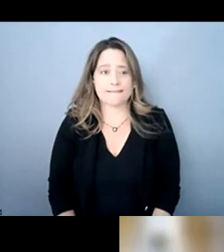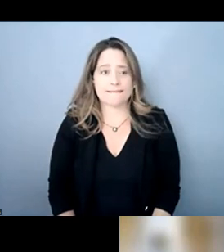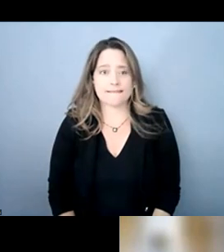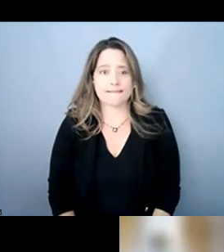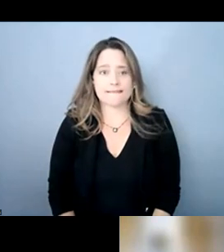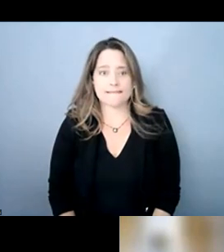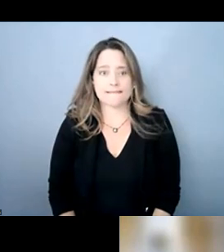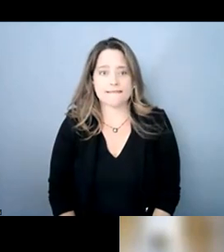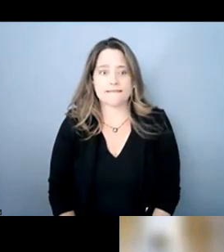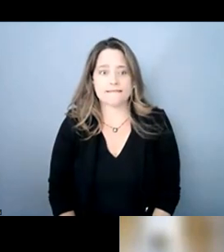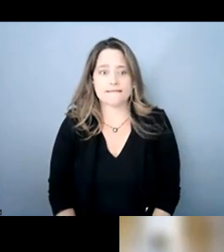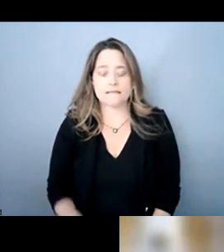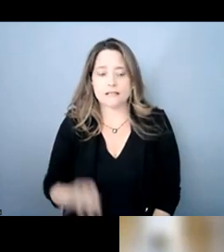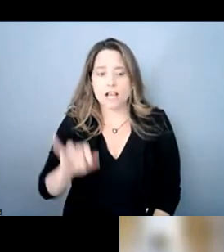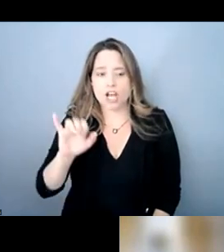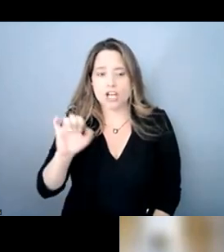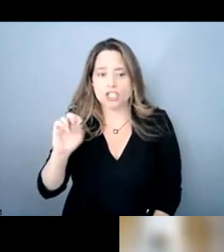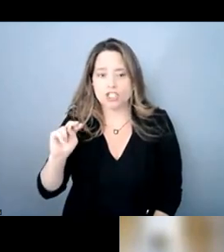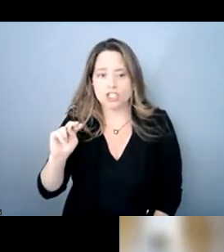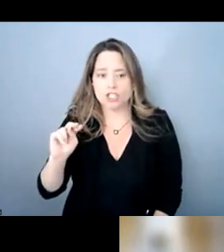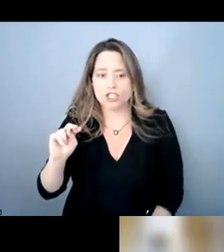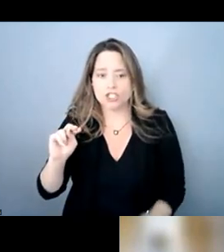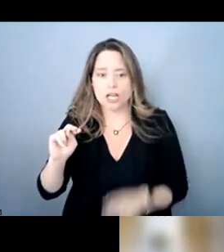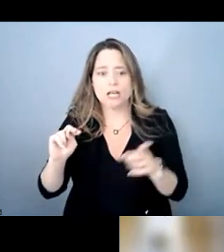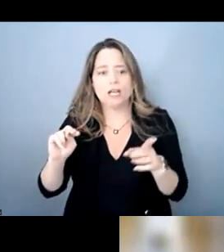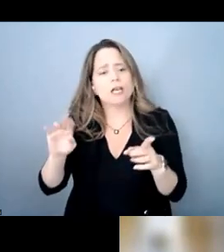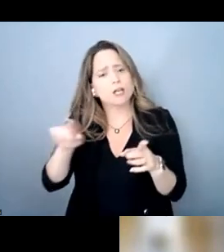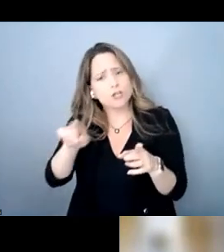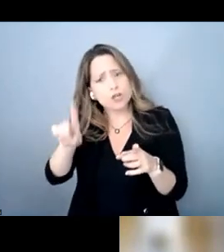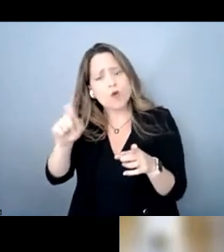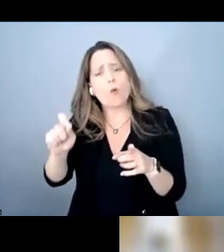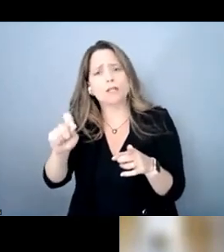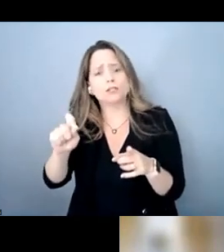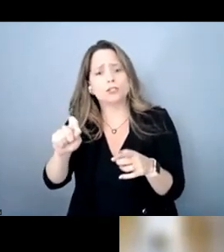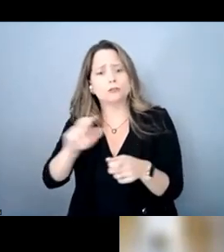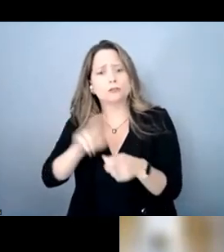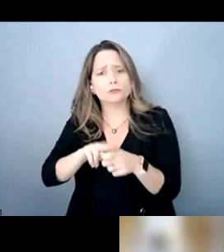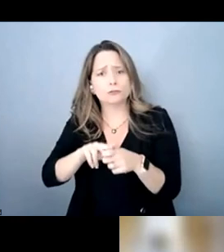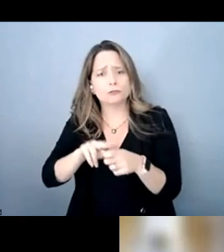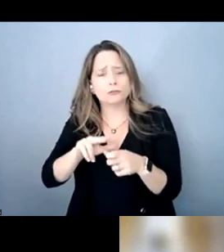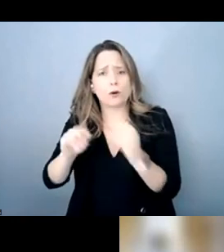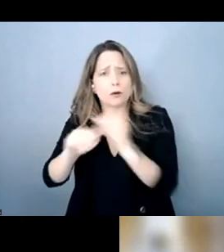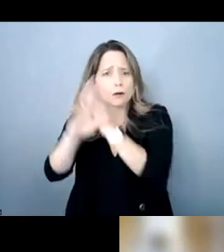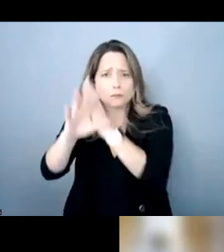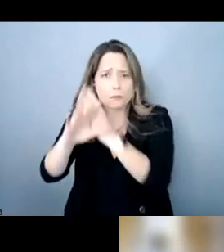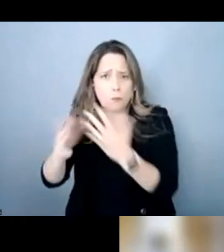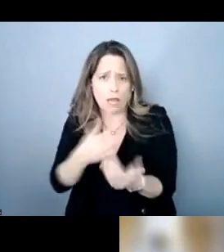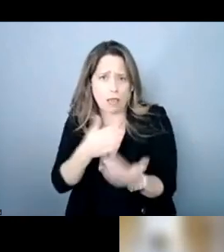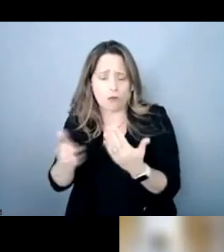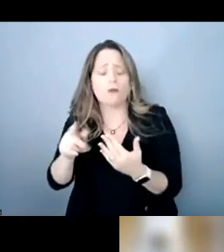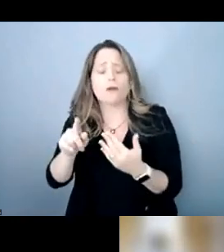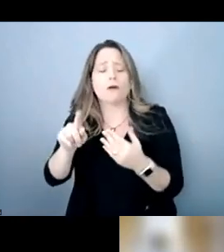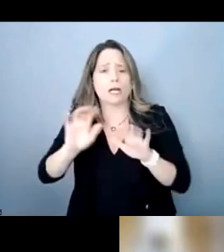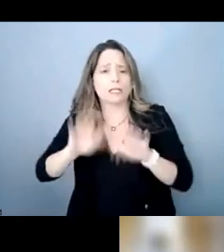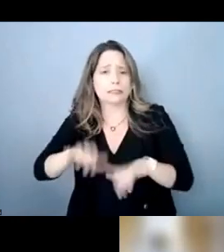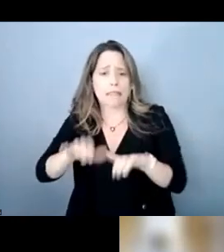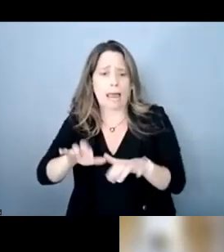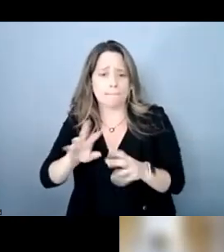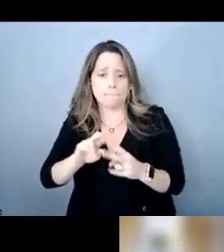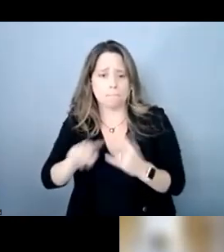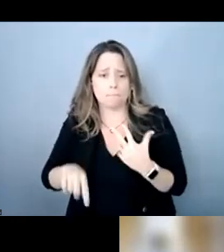and tom if you want to unmute you can or if you want to type in the chat that is fine as well